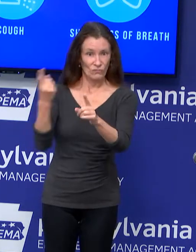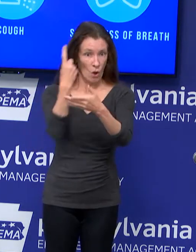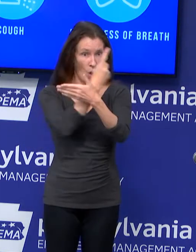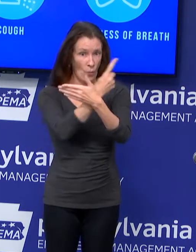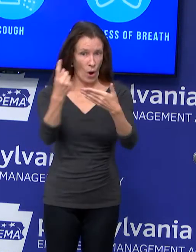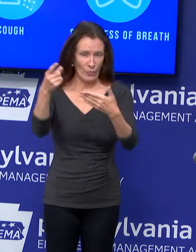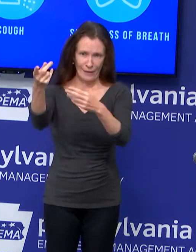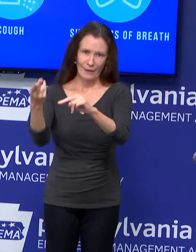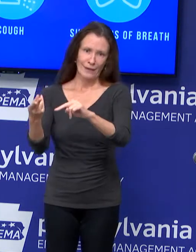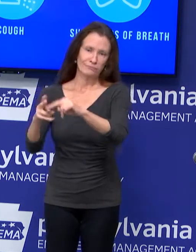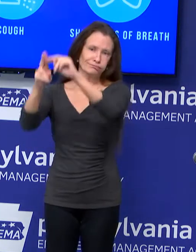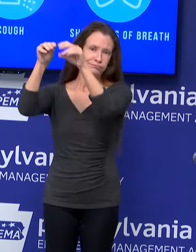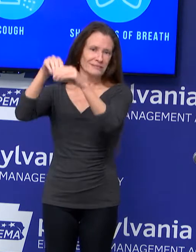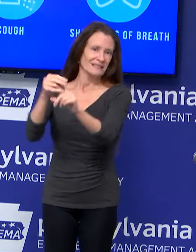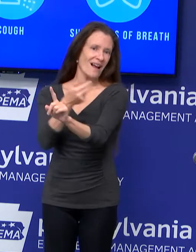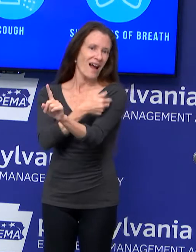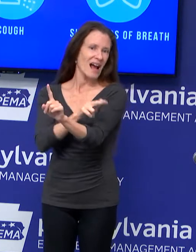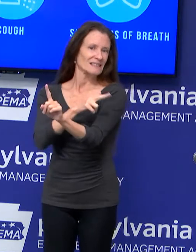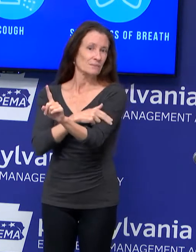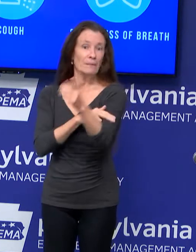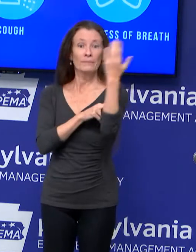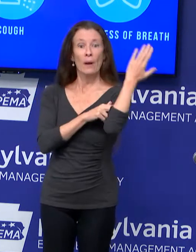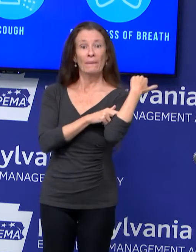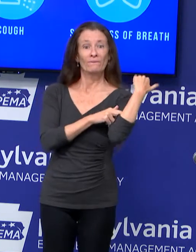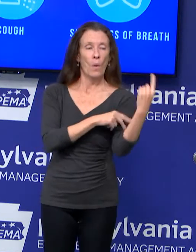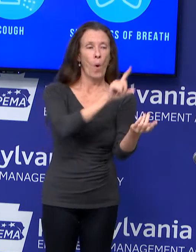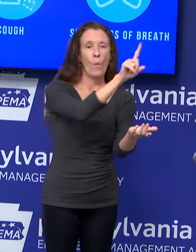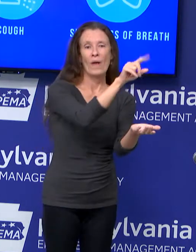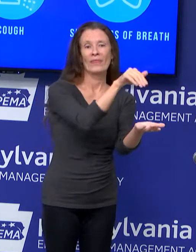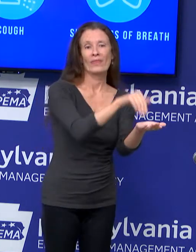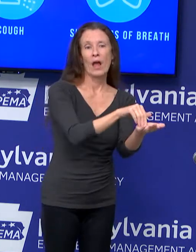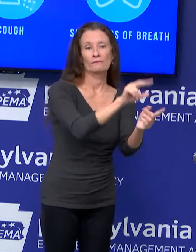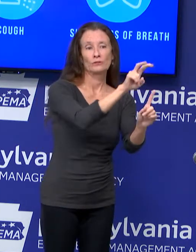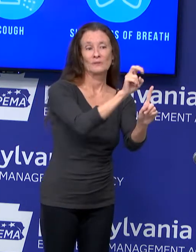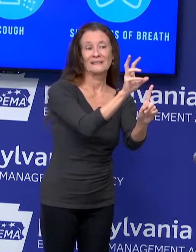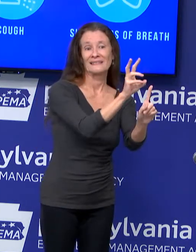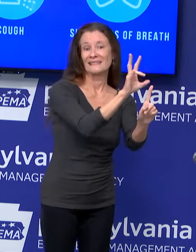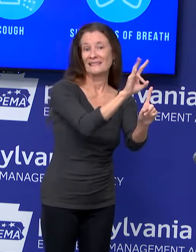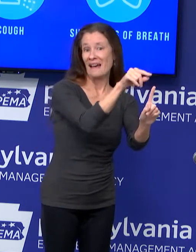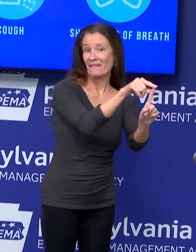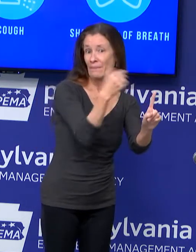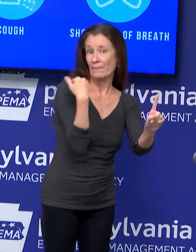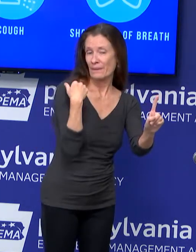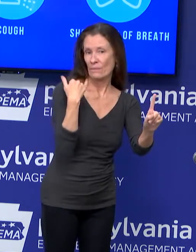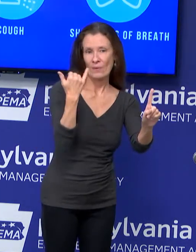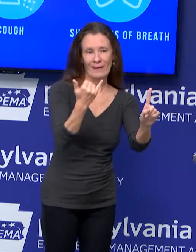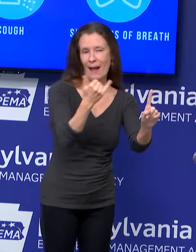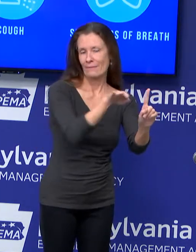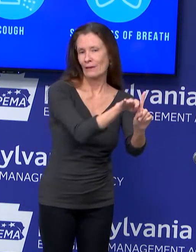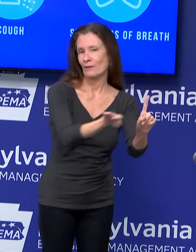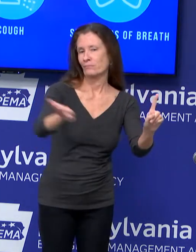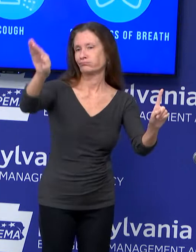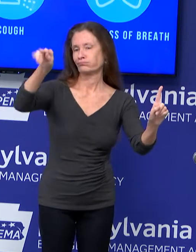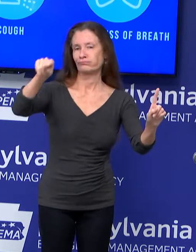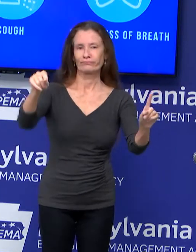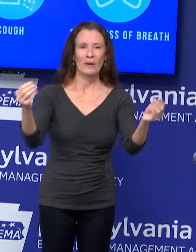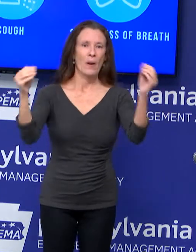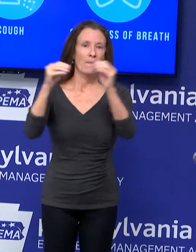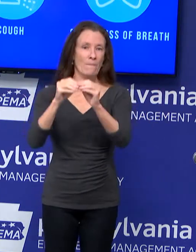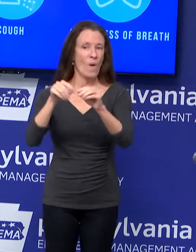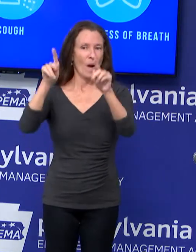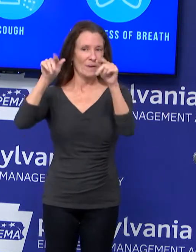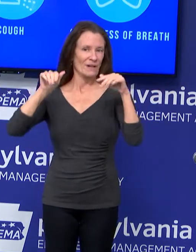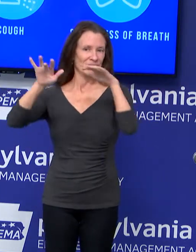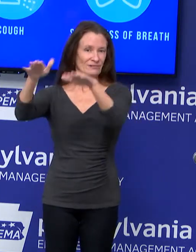Monday, I reported 1,267 individuals hospitalized due to COVID-19. So that's an increase of